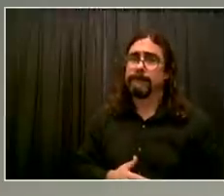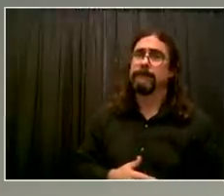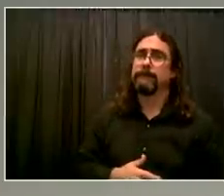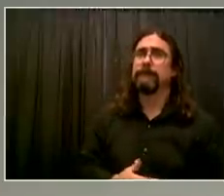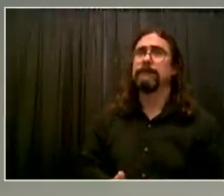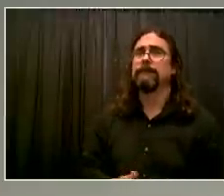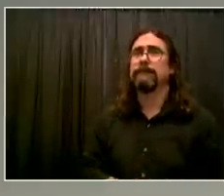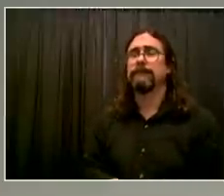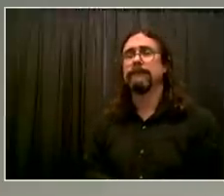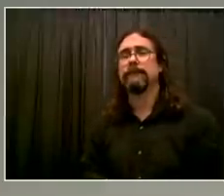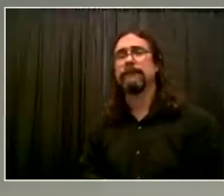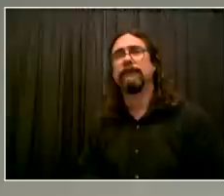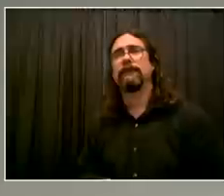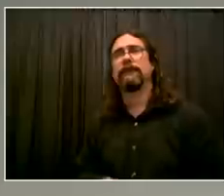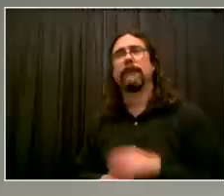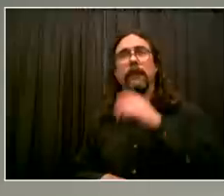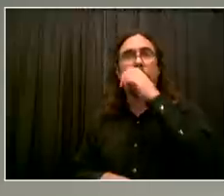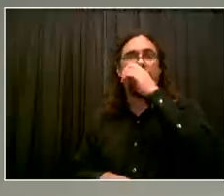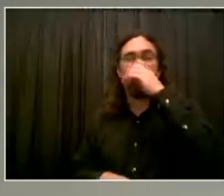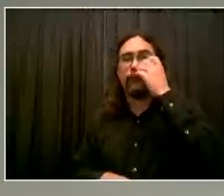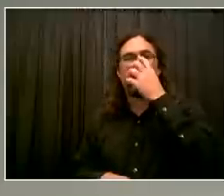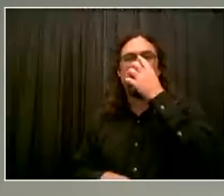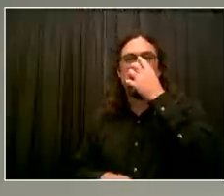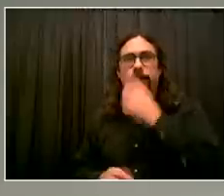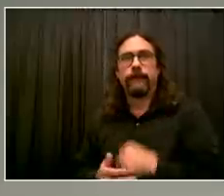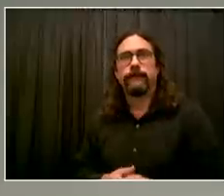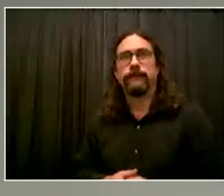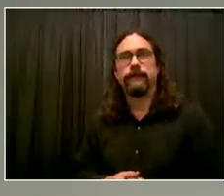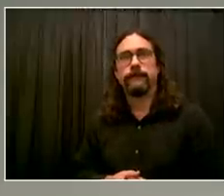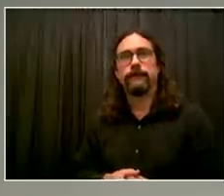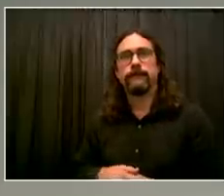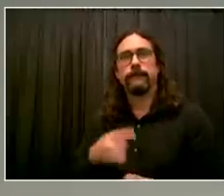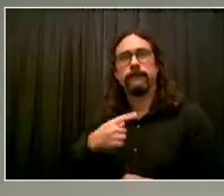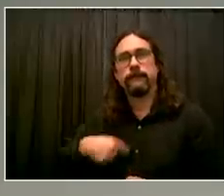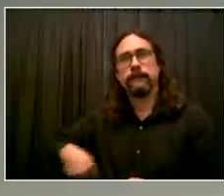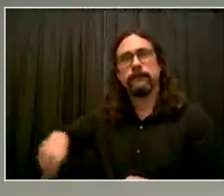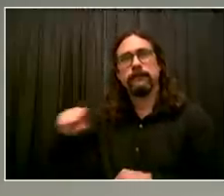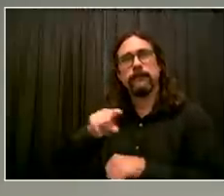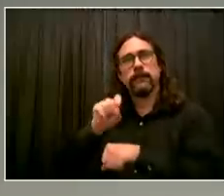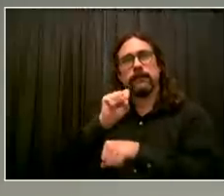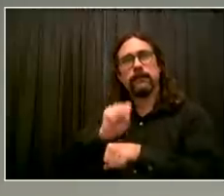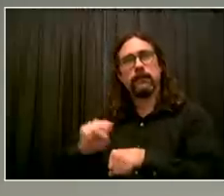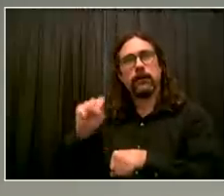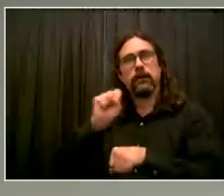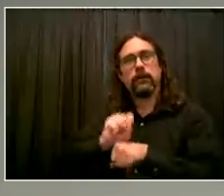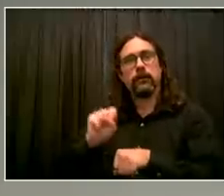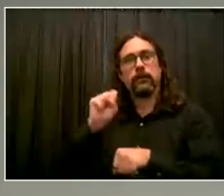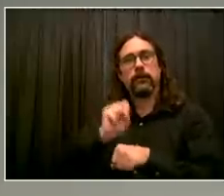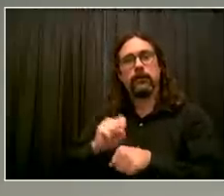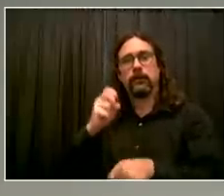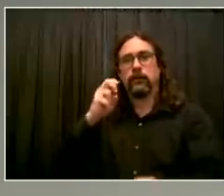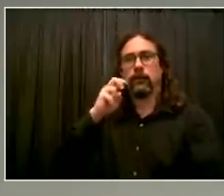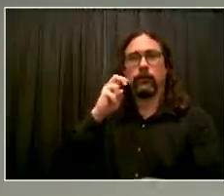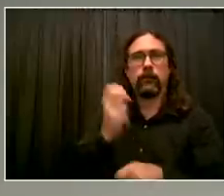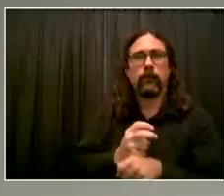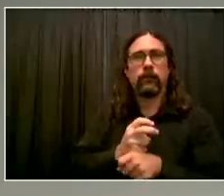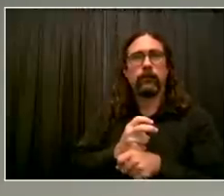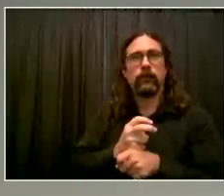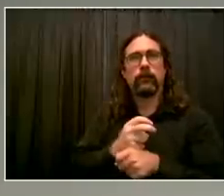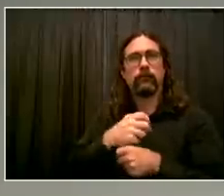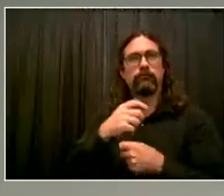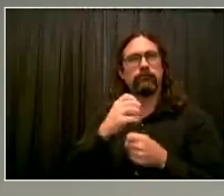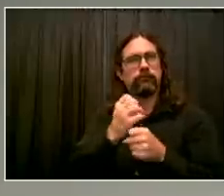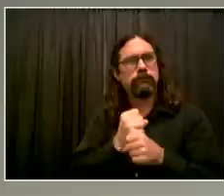tenants, for people and they have been without relief for over 18 months now because of the support